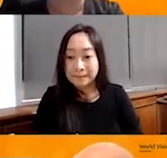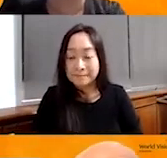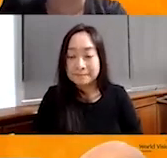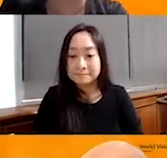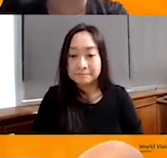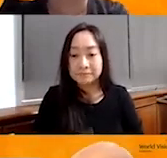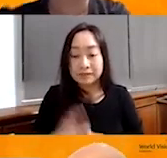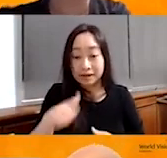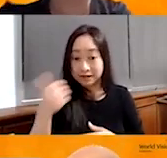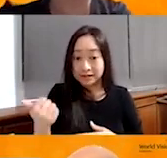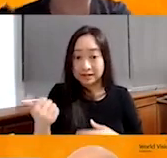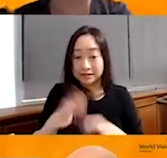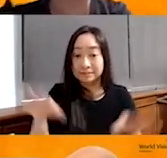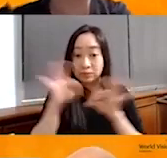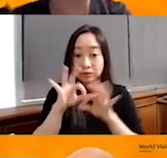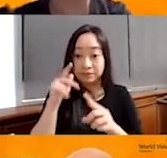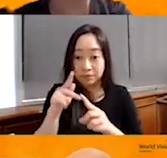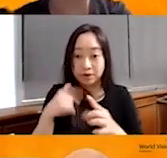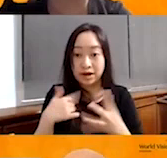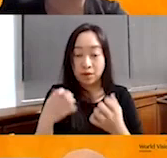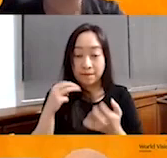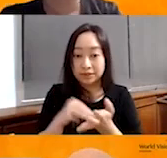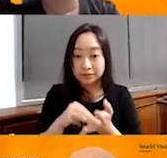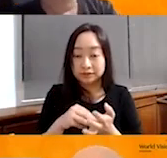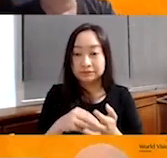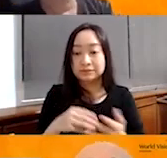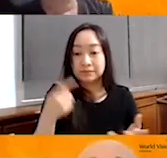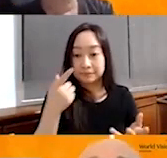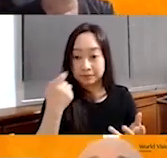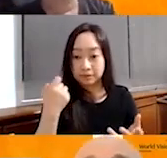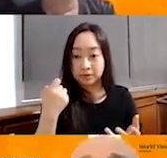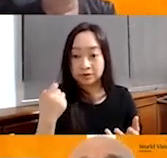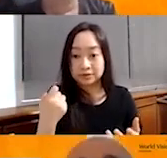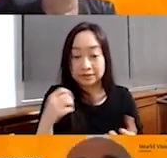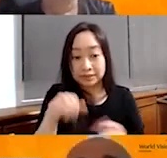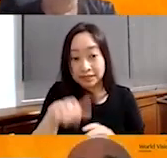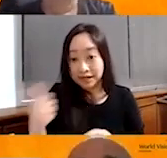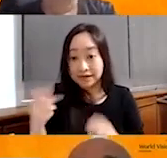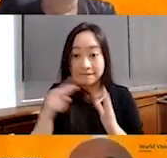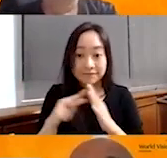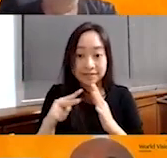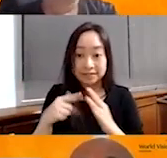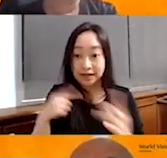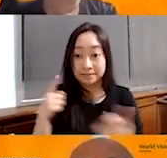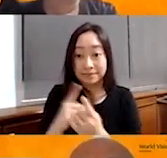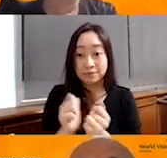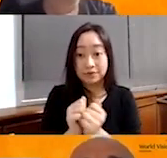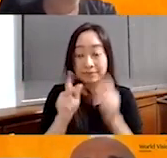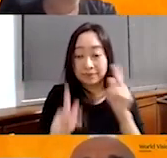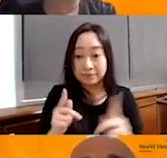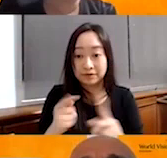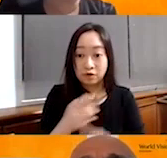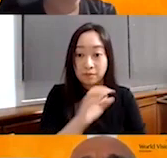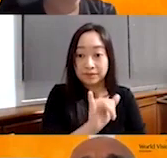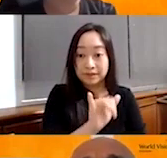Another important point that I would like to mention is because I in another village, I met with the people from Jata,